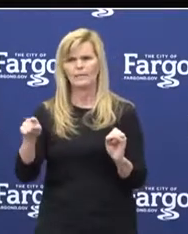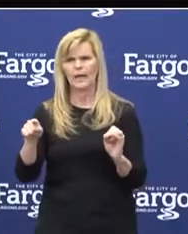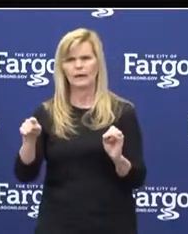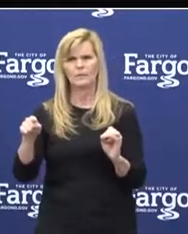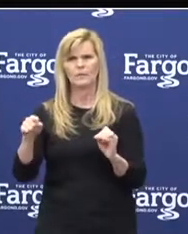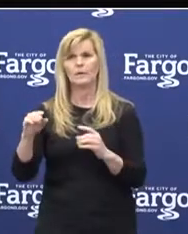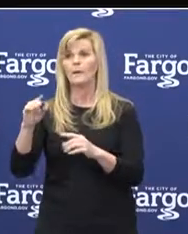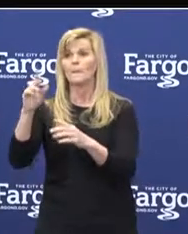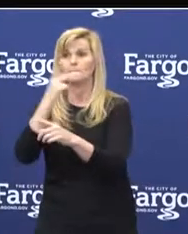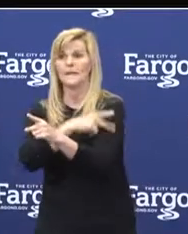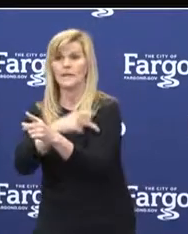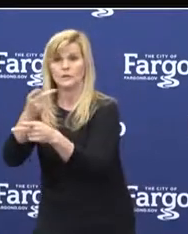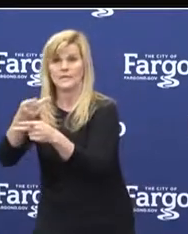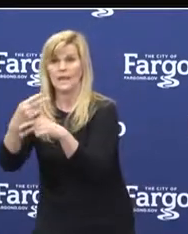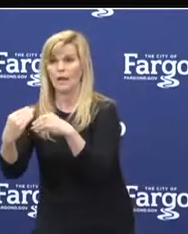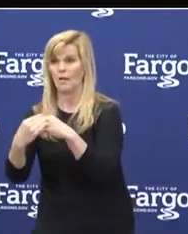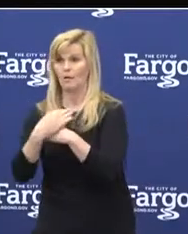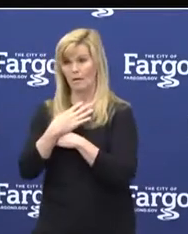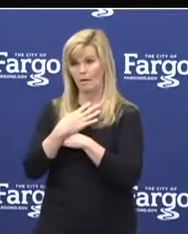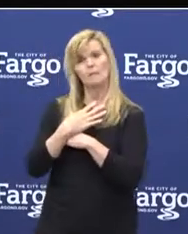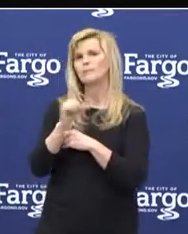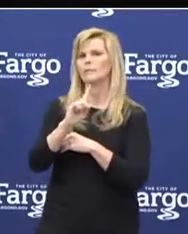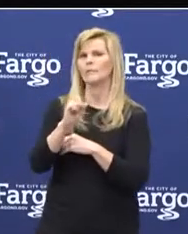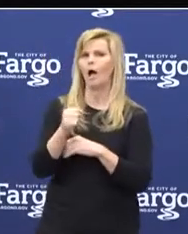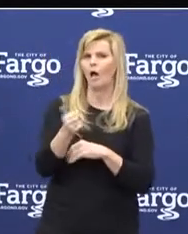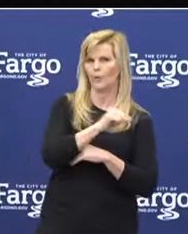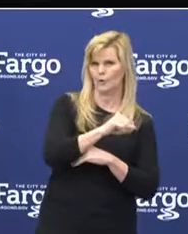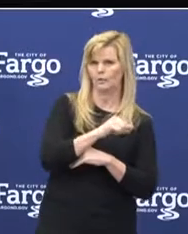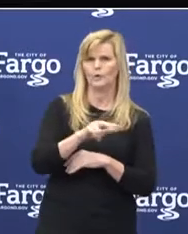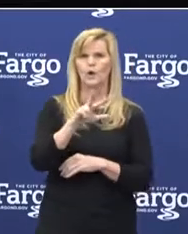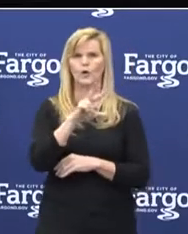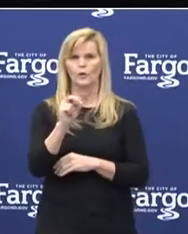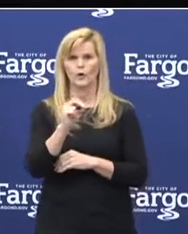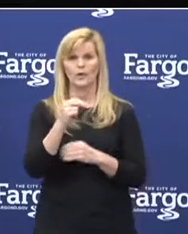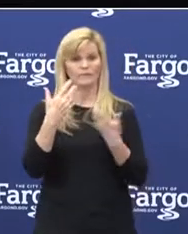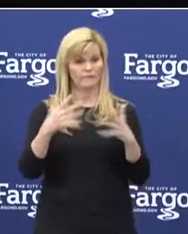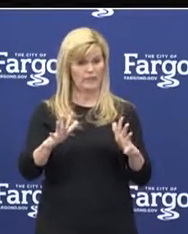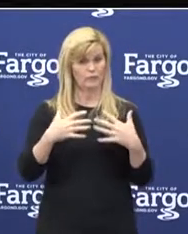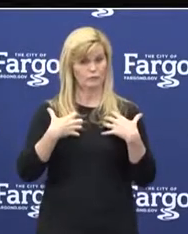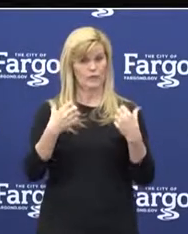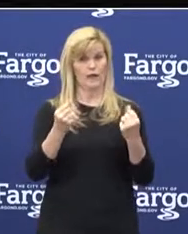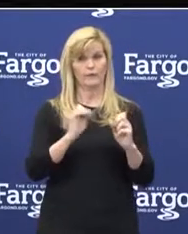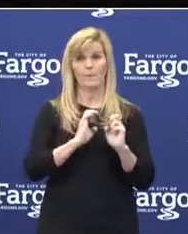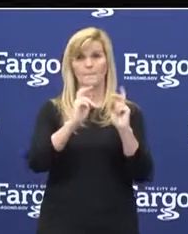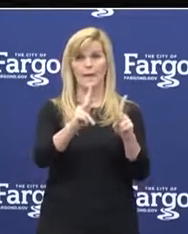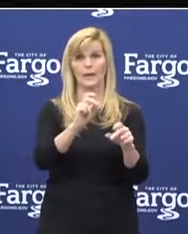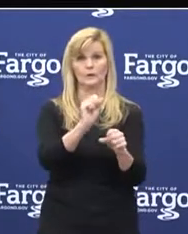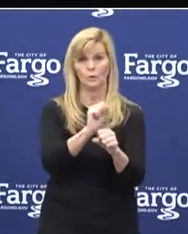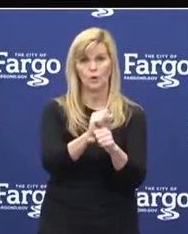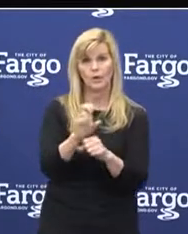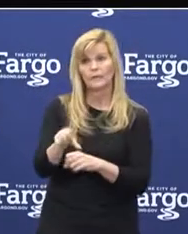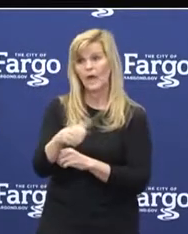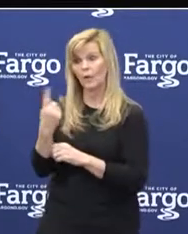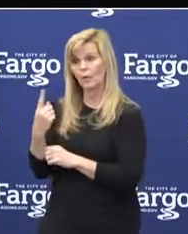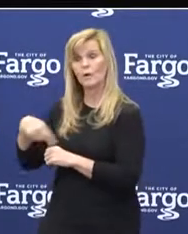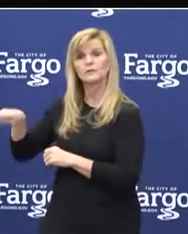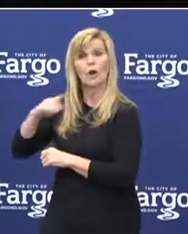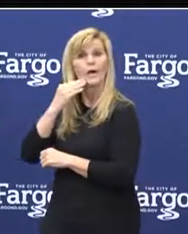from patient care. However, 30 of them have already returned to work and the others are all recovering at home.